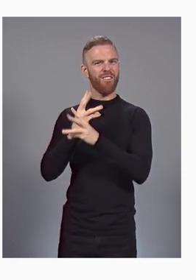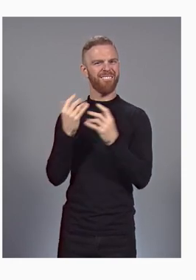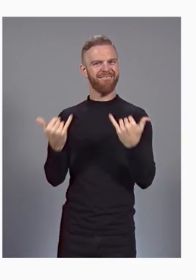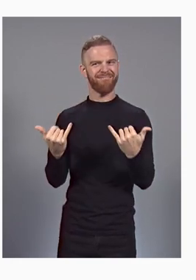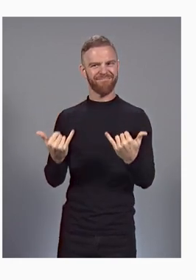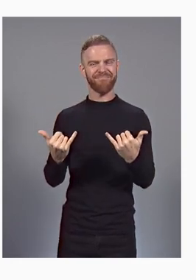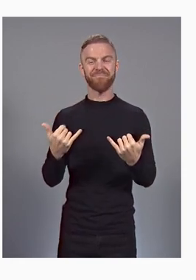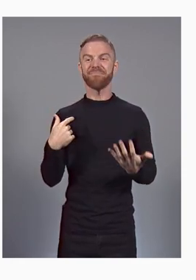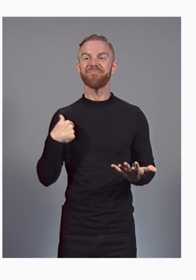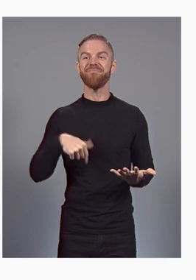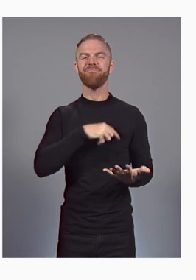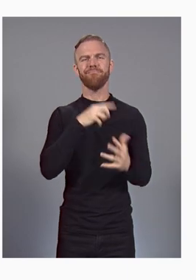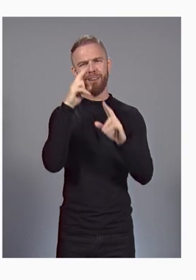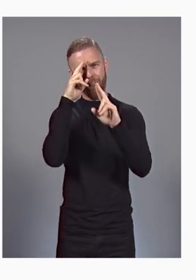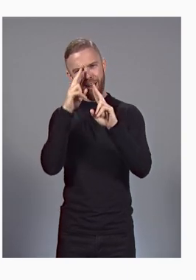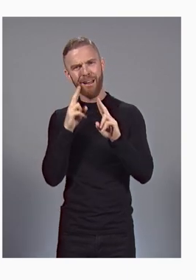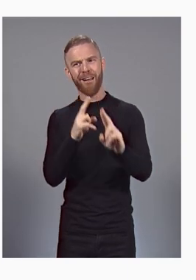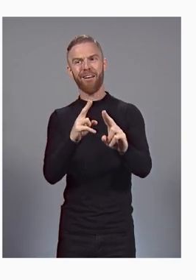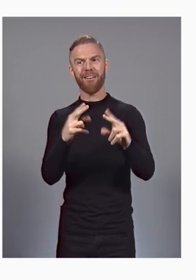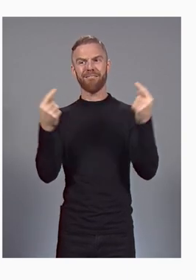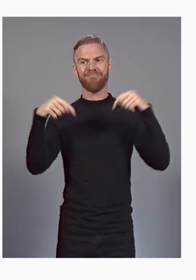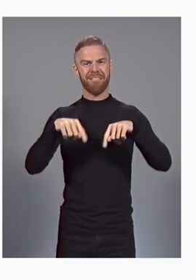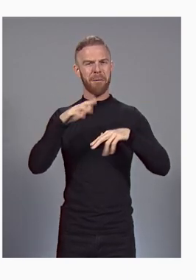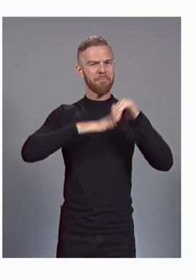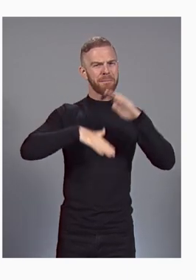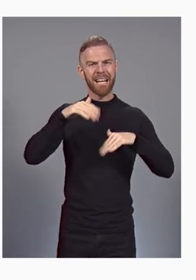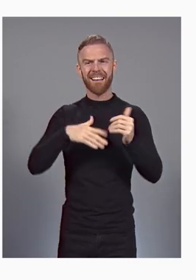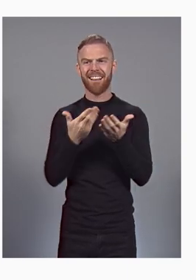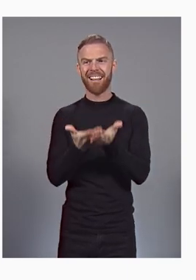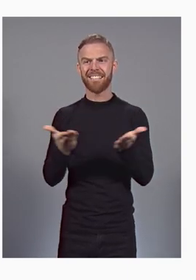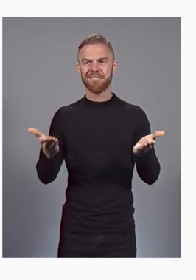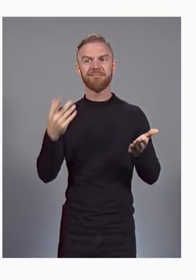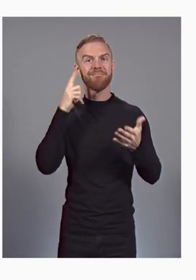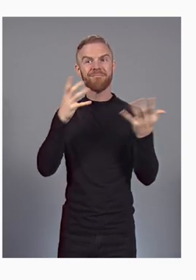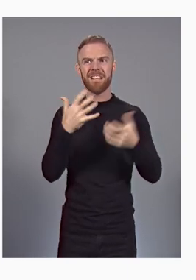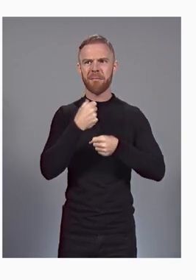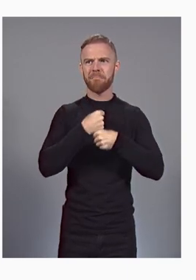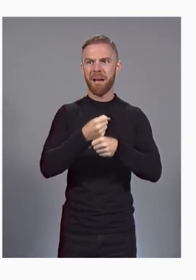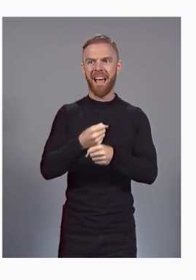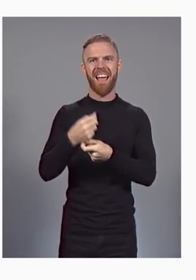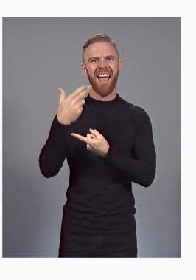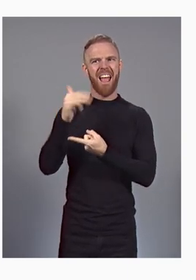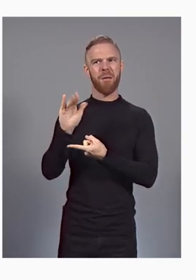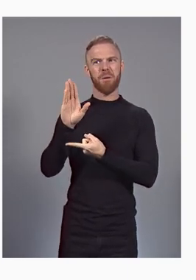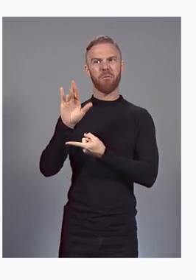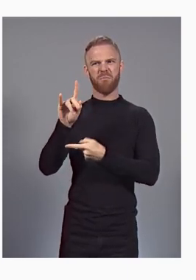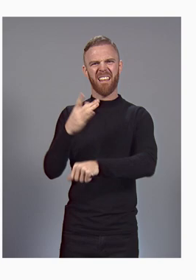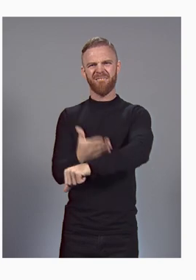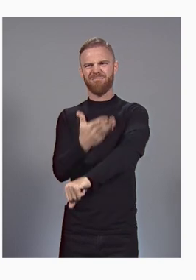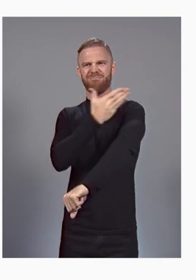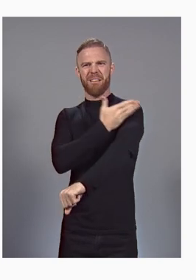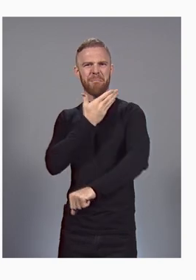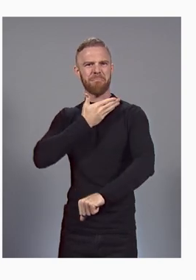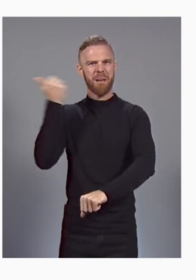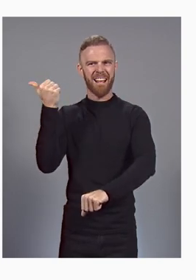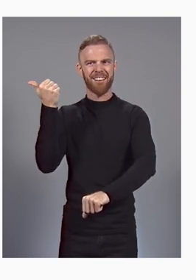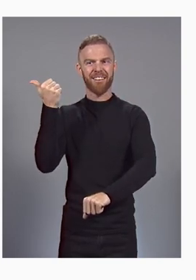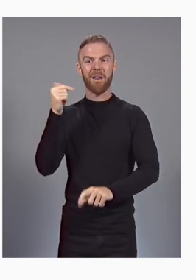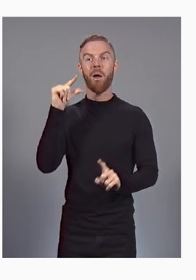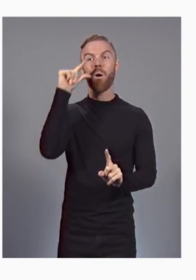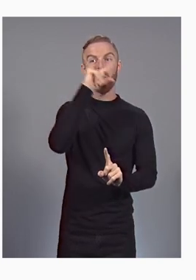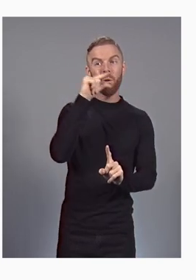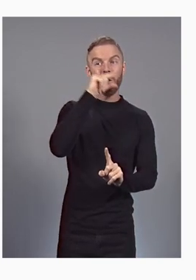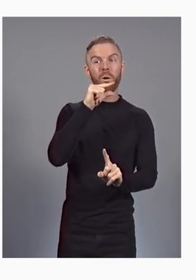products that help make this hybrid reality work even better. From Google Workspace, the productivity and collaboration